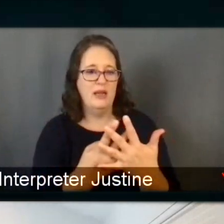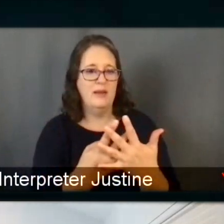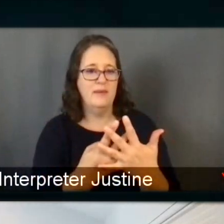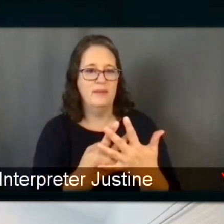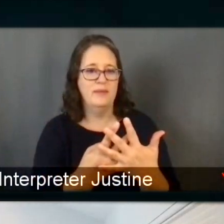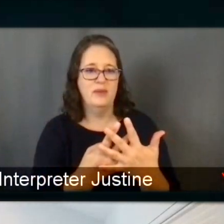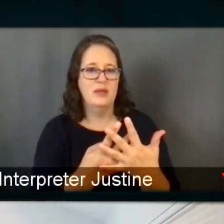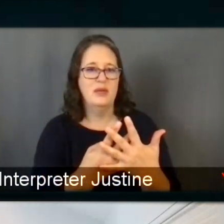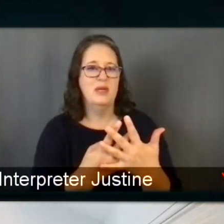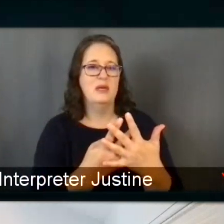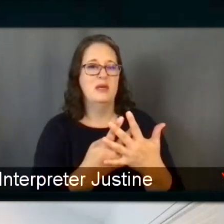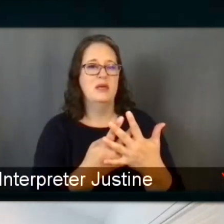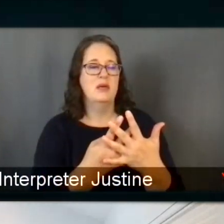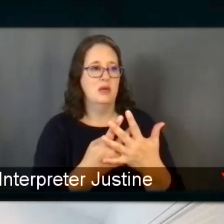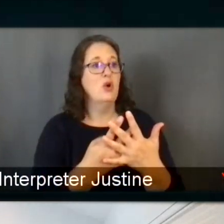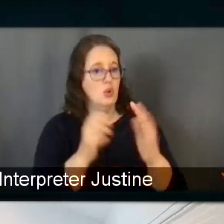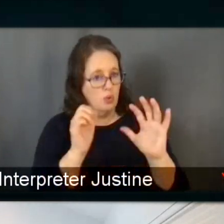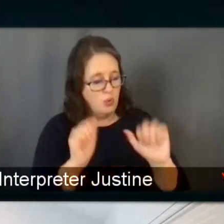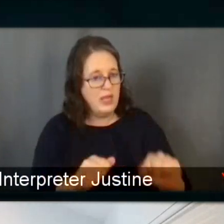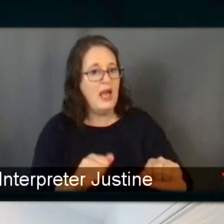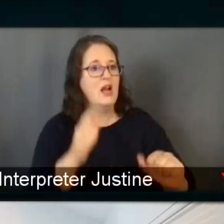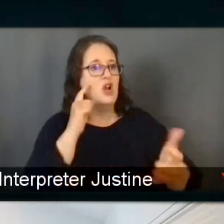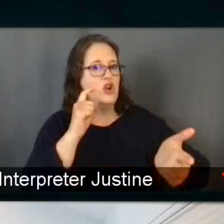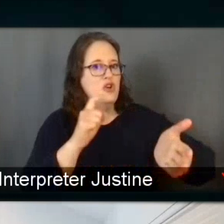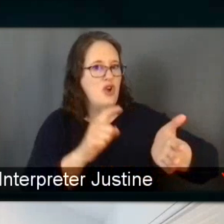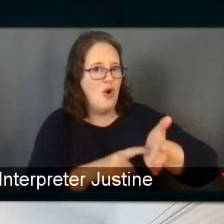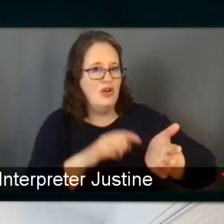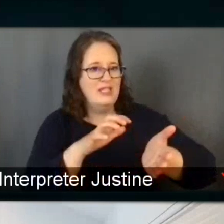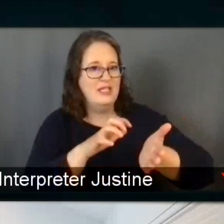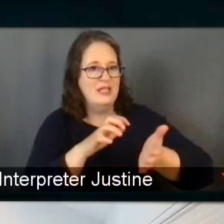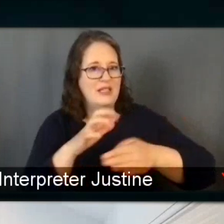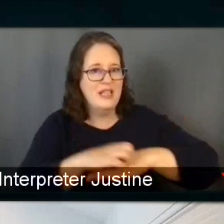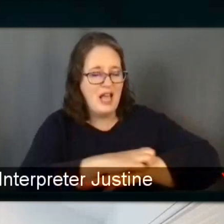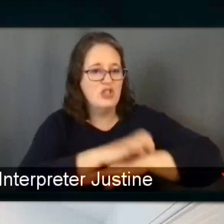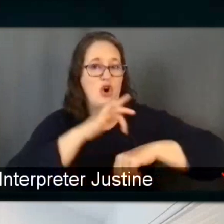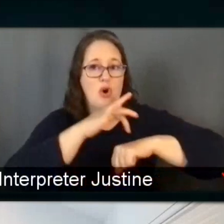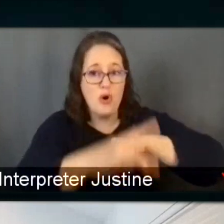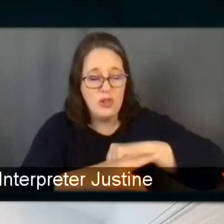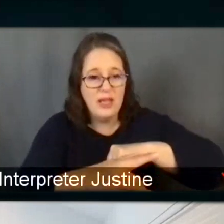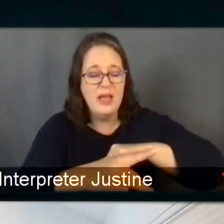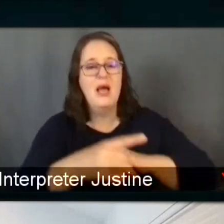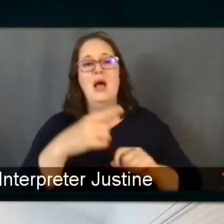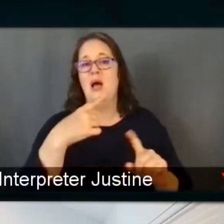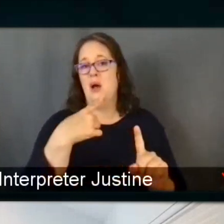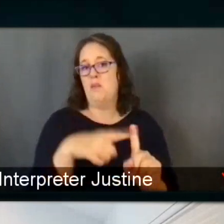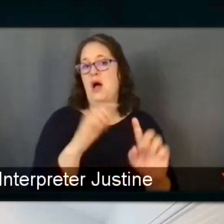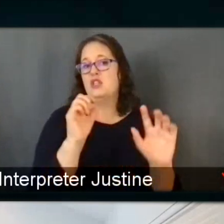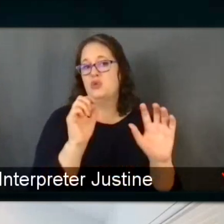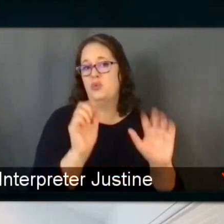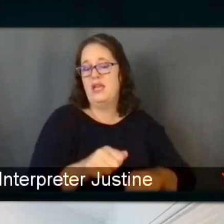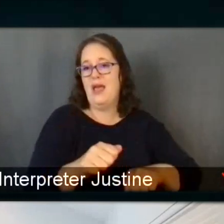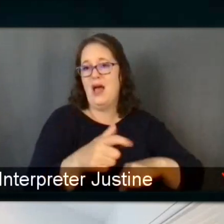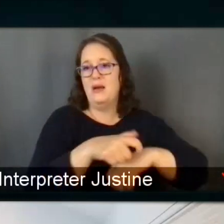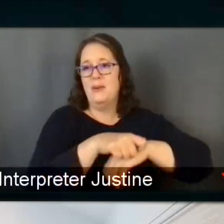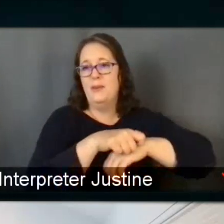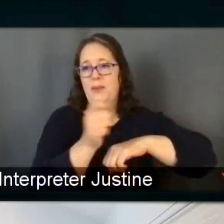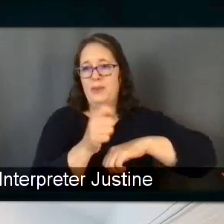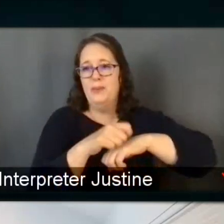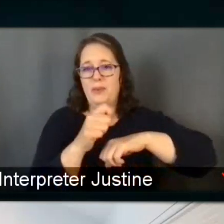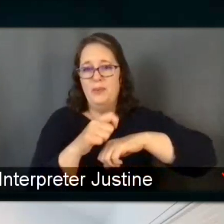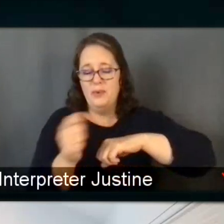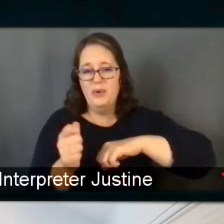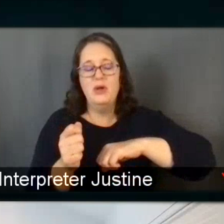just detect the cancer early, we can also kind of intervene before the cancer happens. Because with a colonoscopy, we can identify